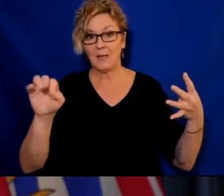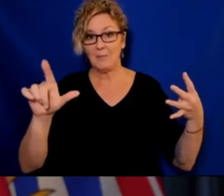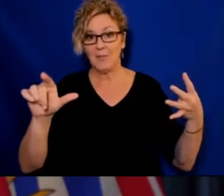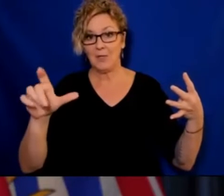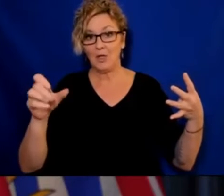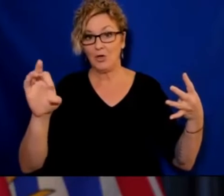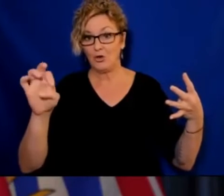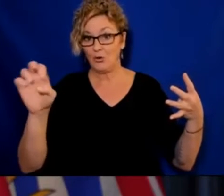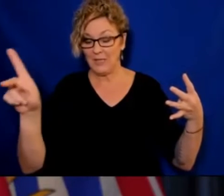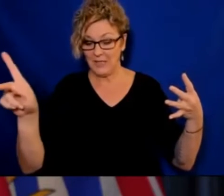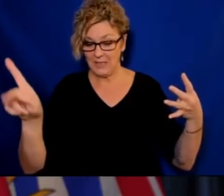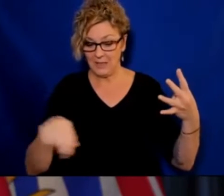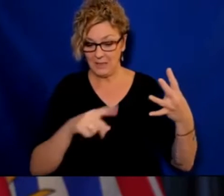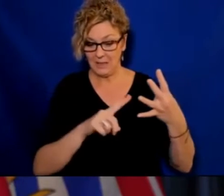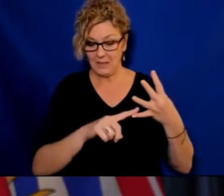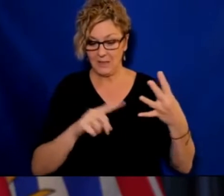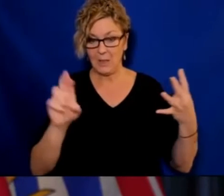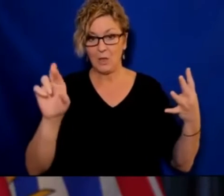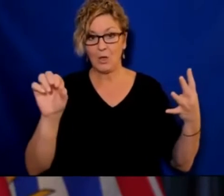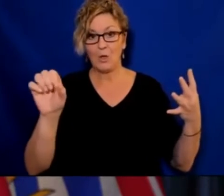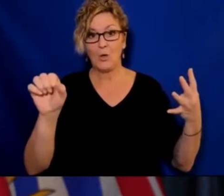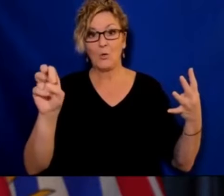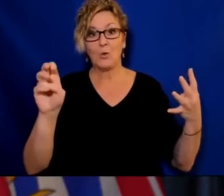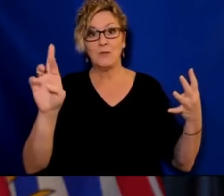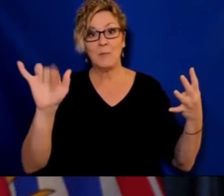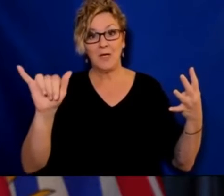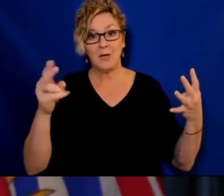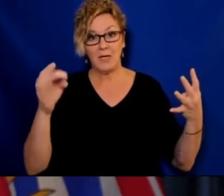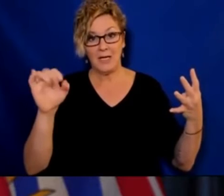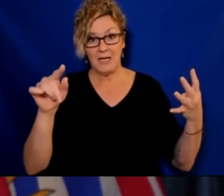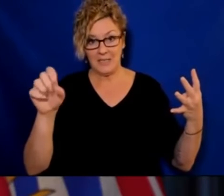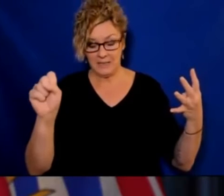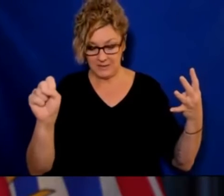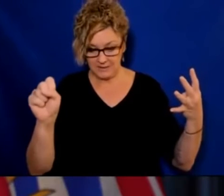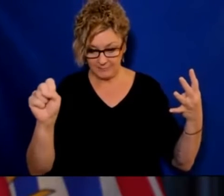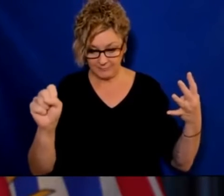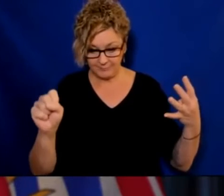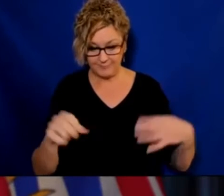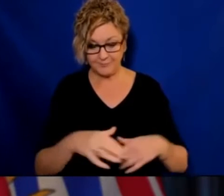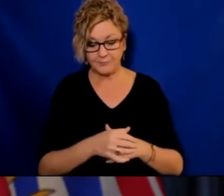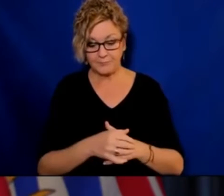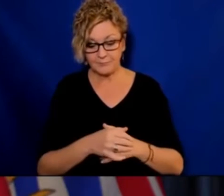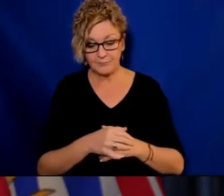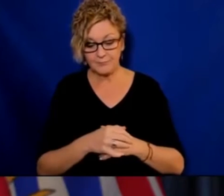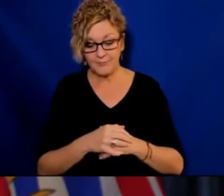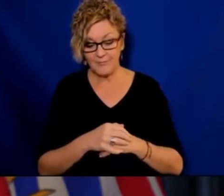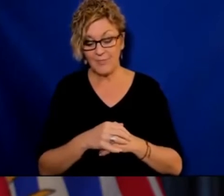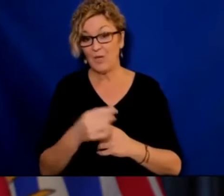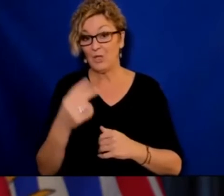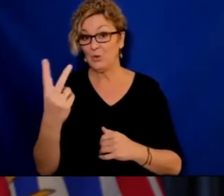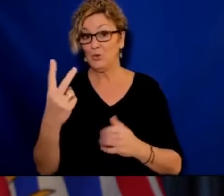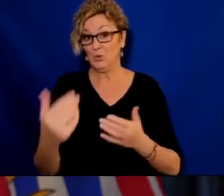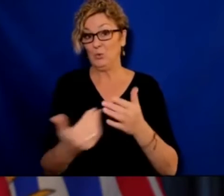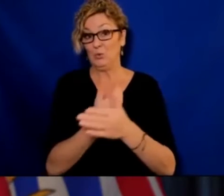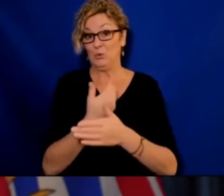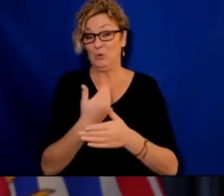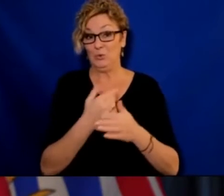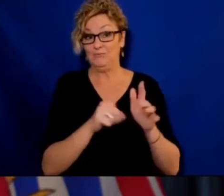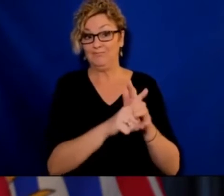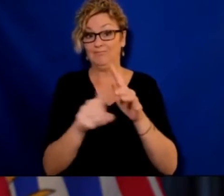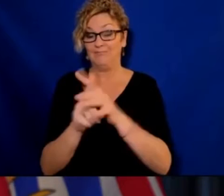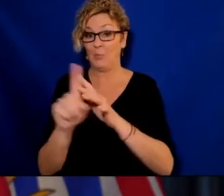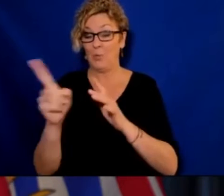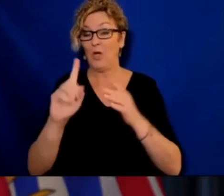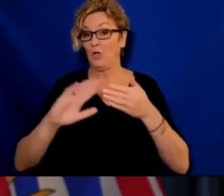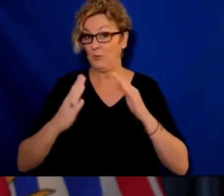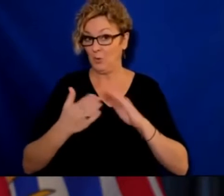exposure events in our community and two new declared community outbreaks, one at the Platinum Athletic Club and the other our second